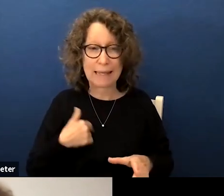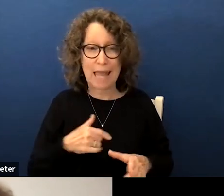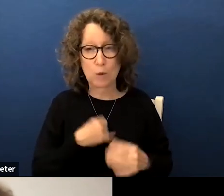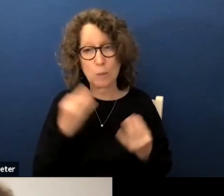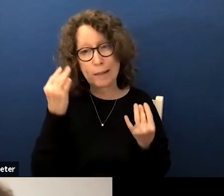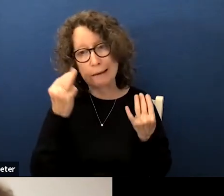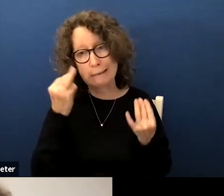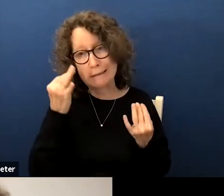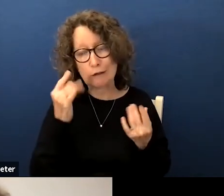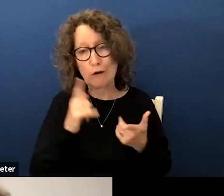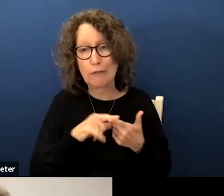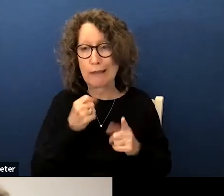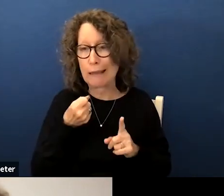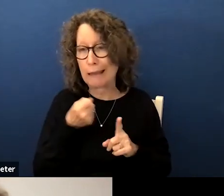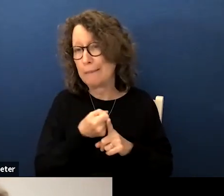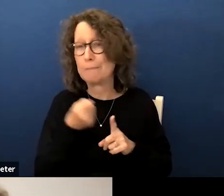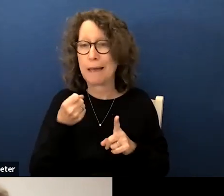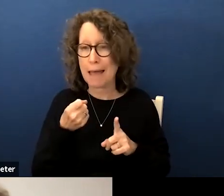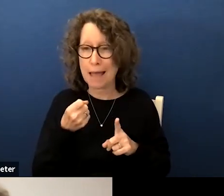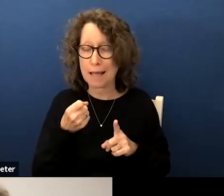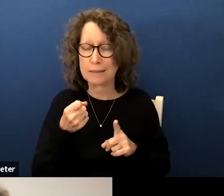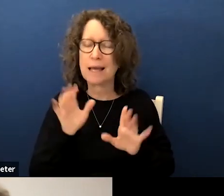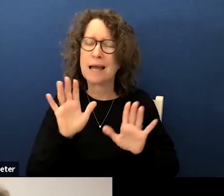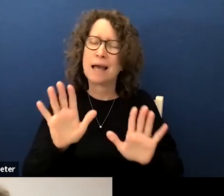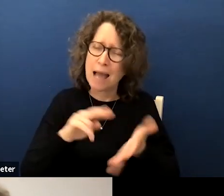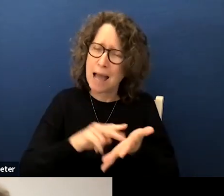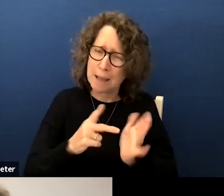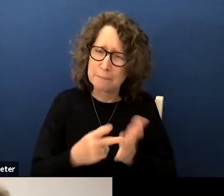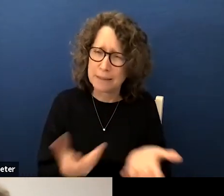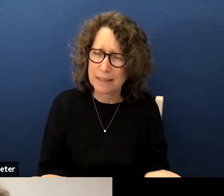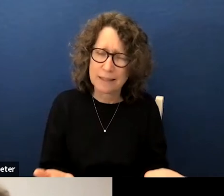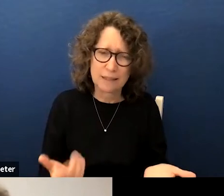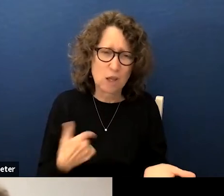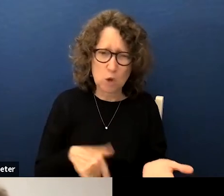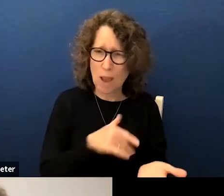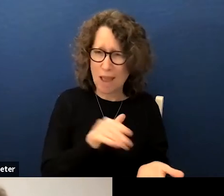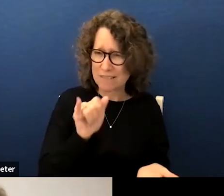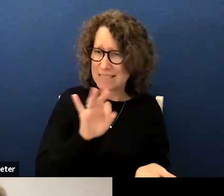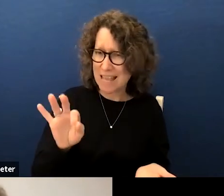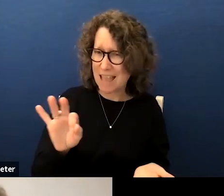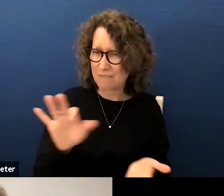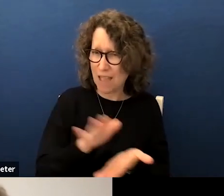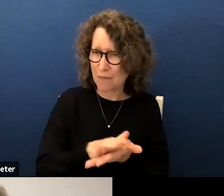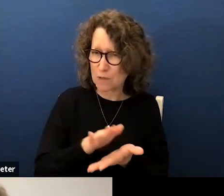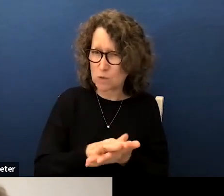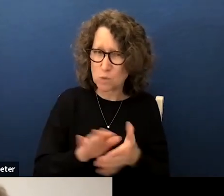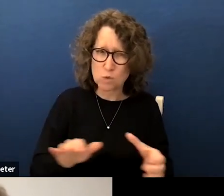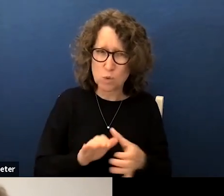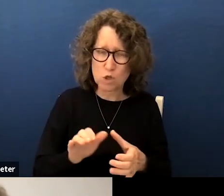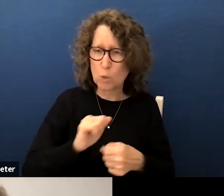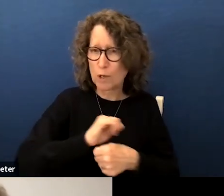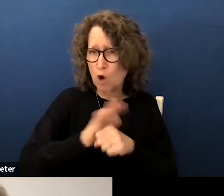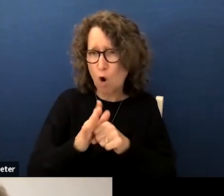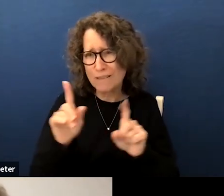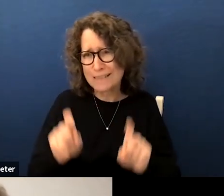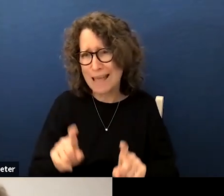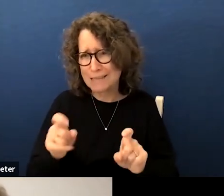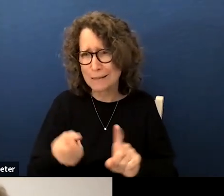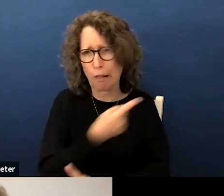consideration the impact I mean look there you have staff at the school sites who are doing COVID testing